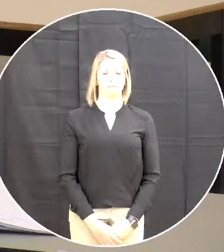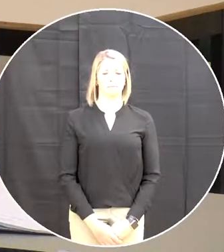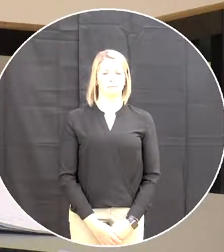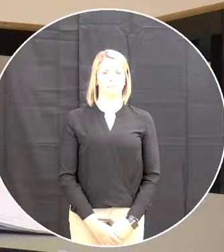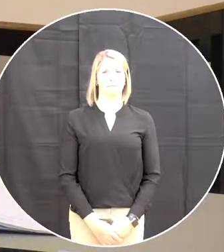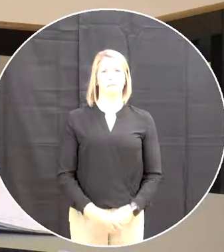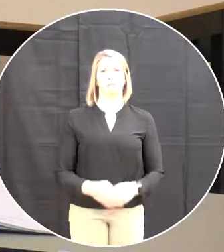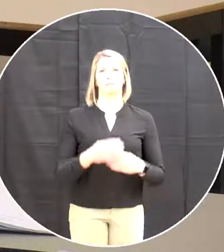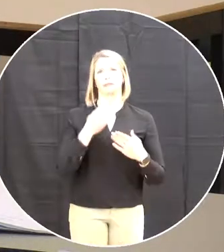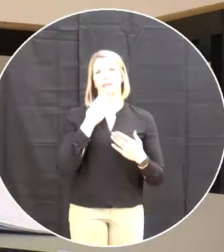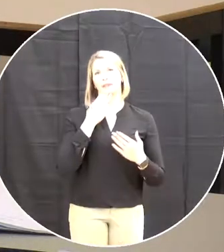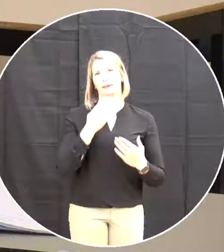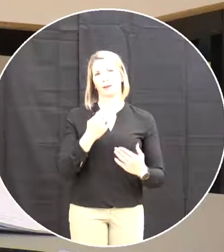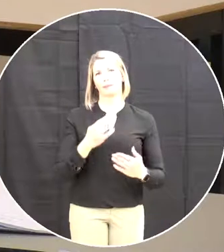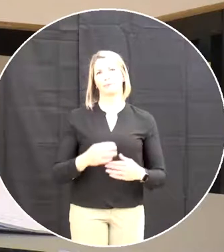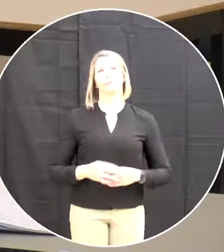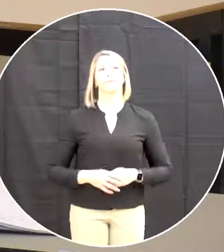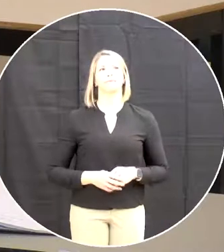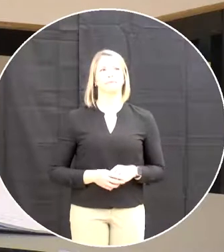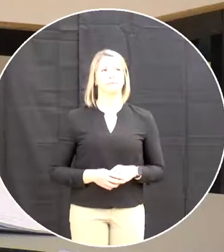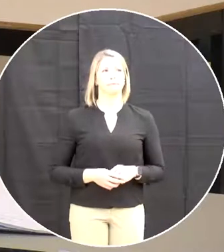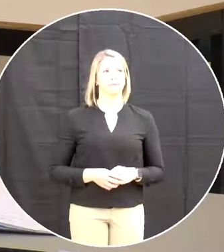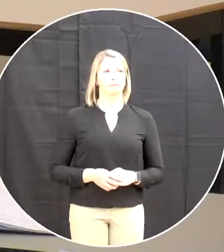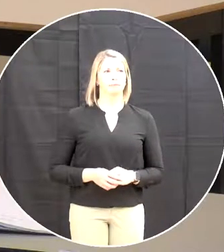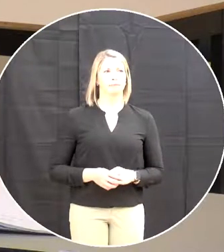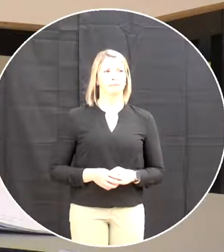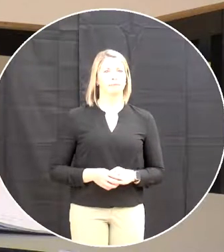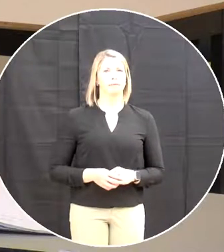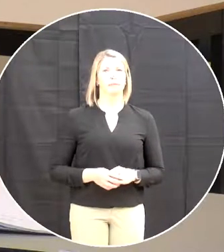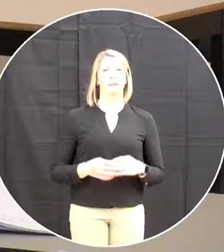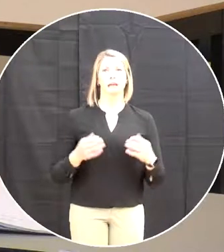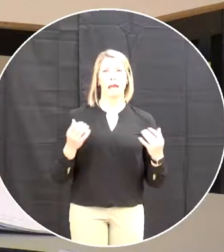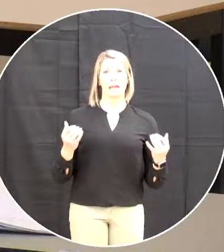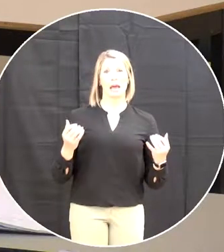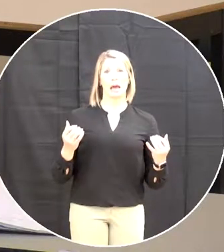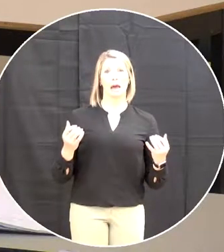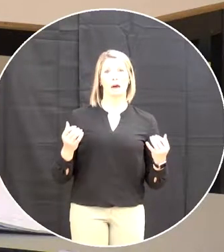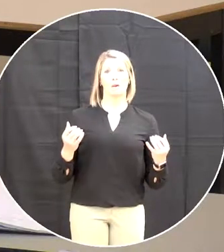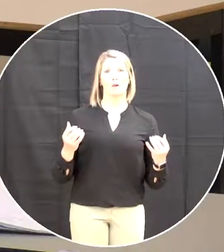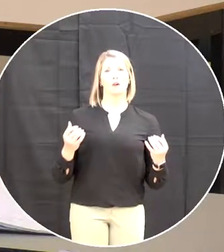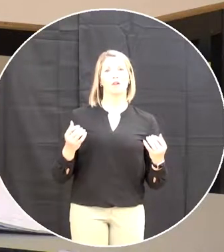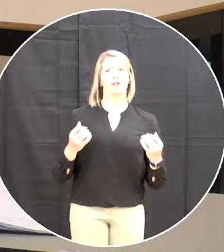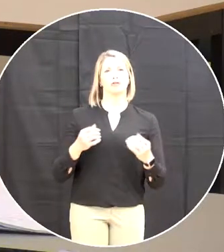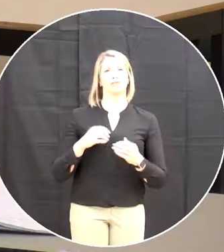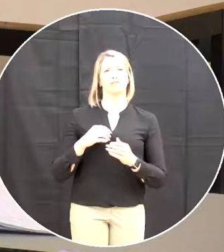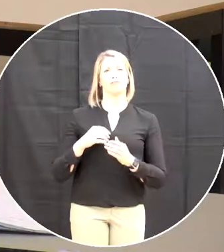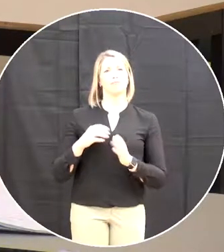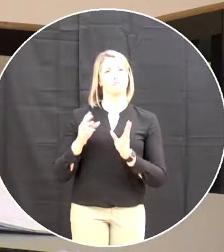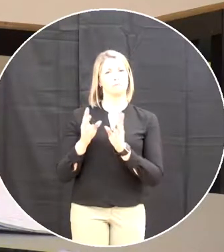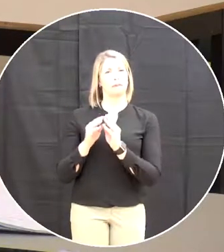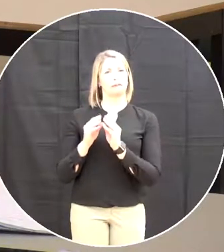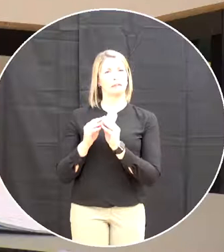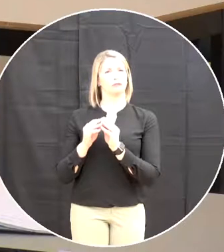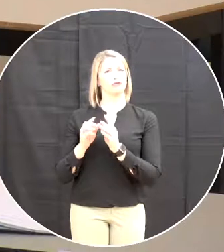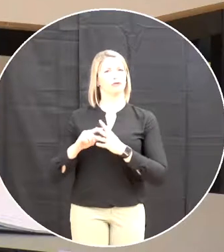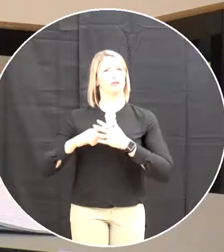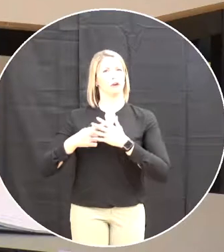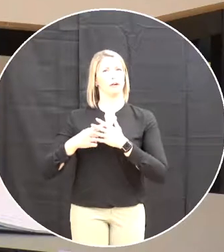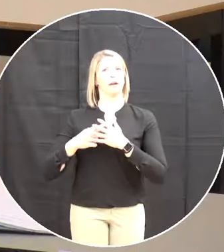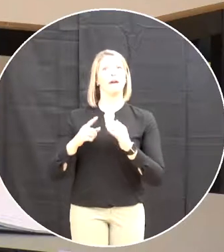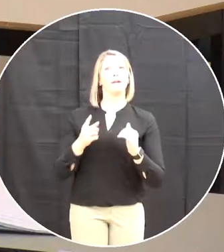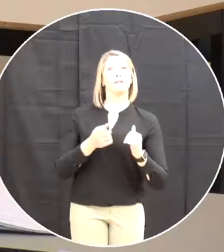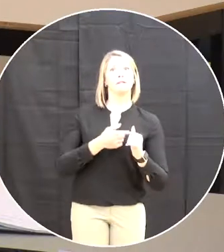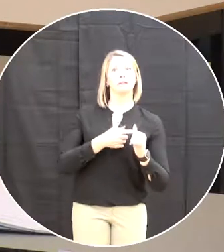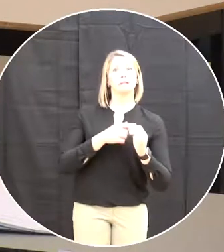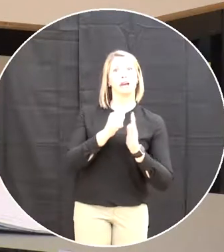thank you so now we will proceed with the regular meeting so can I get a motion to accept the agenda